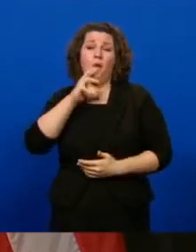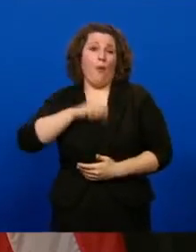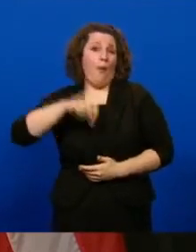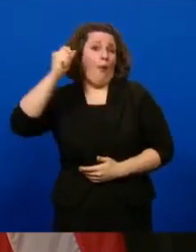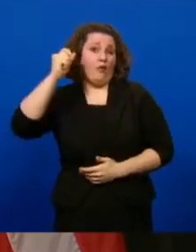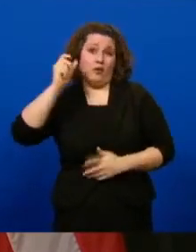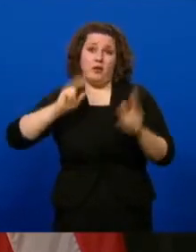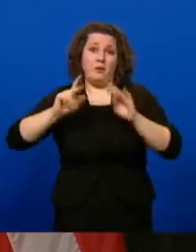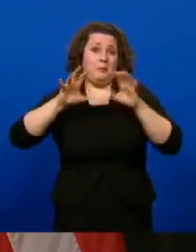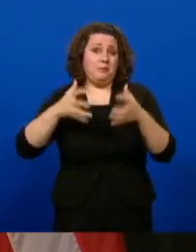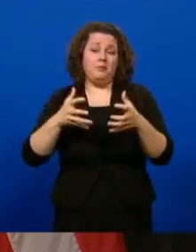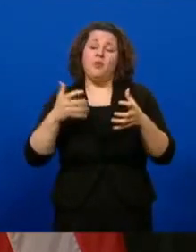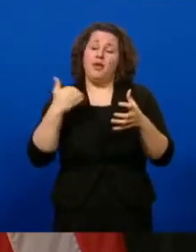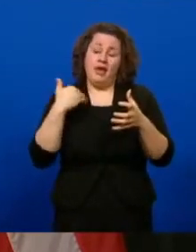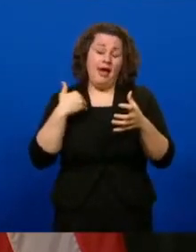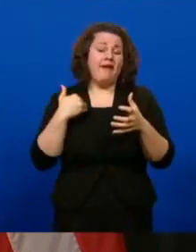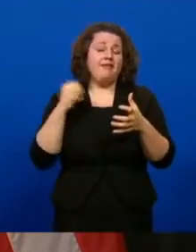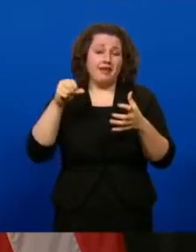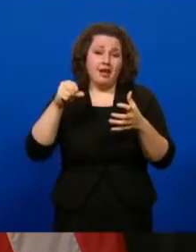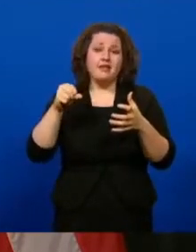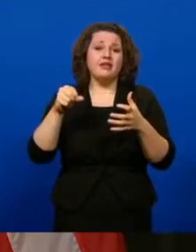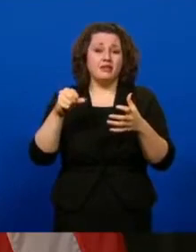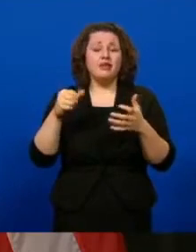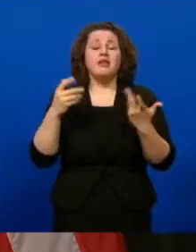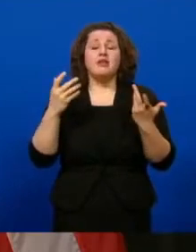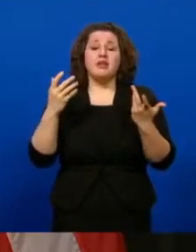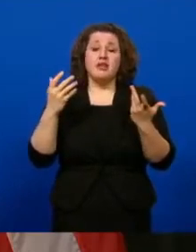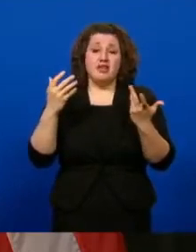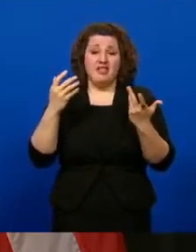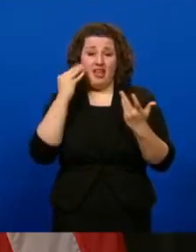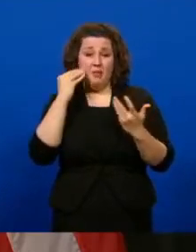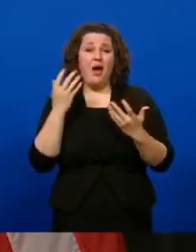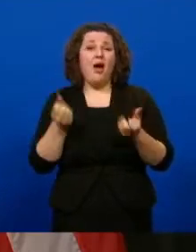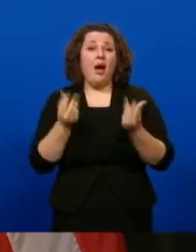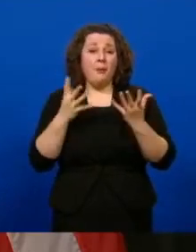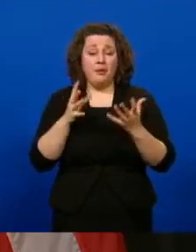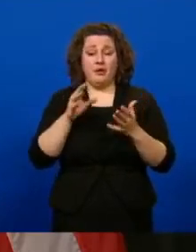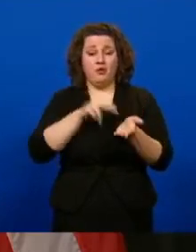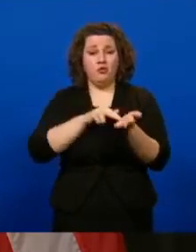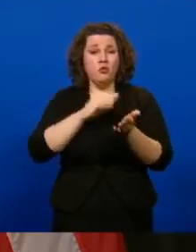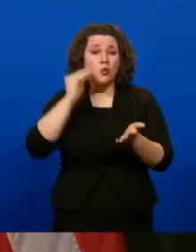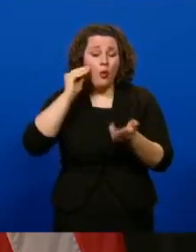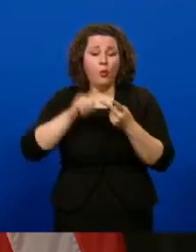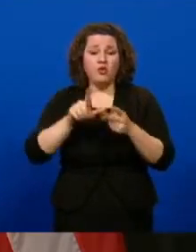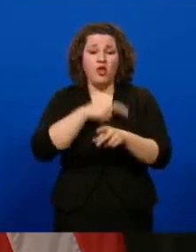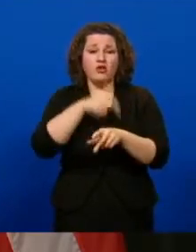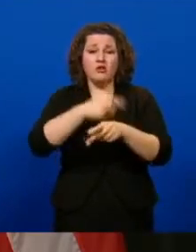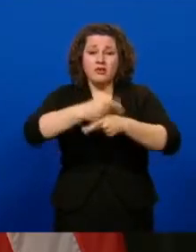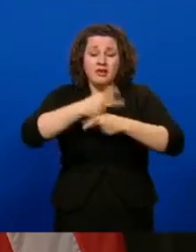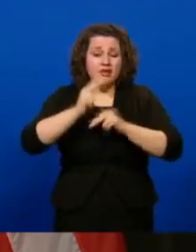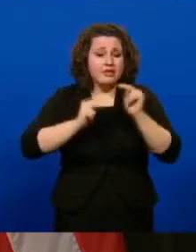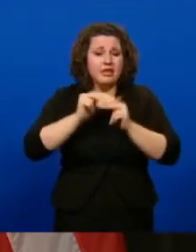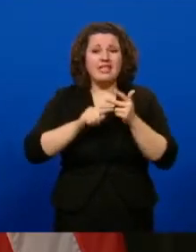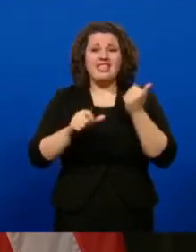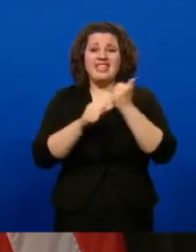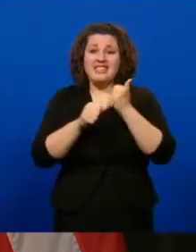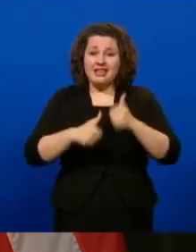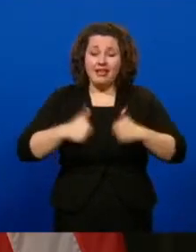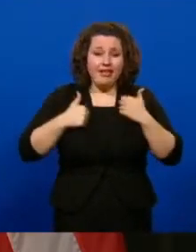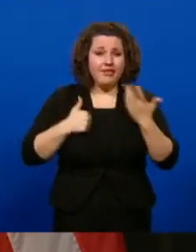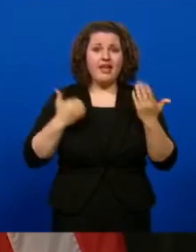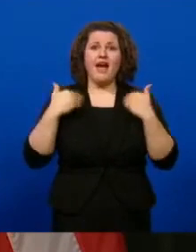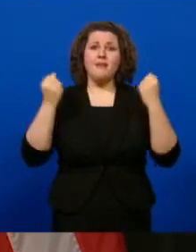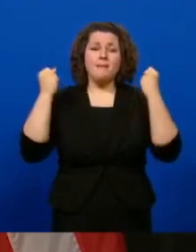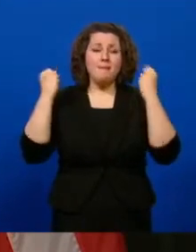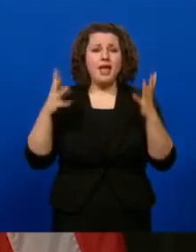has an elderly population. And when you consider the number of nursing homes, long-term care facilities and assisted living facilities that we have in